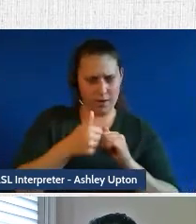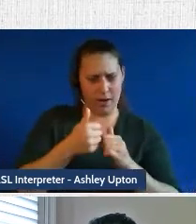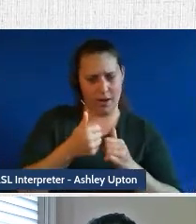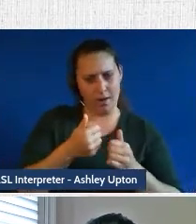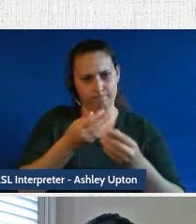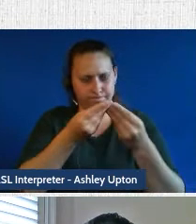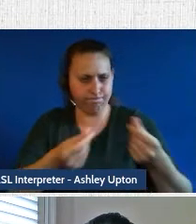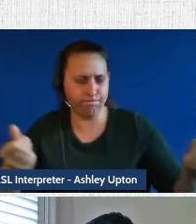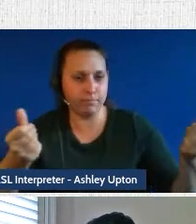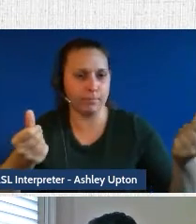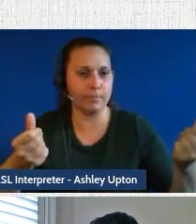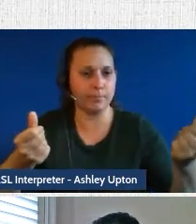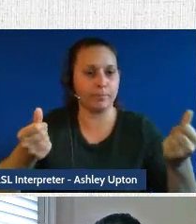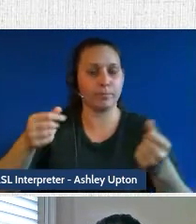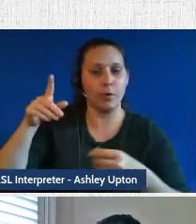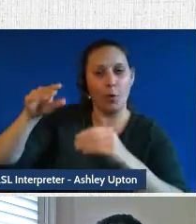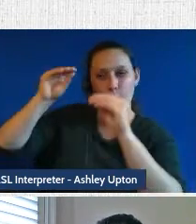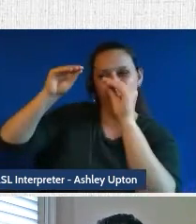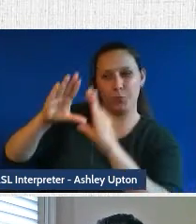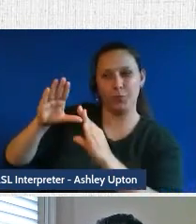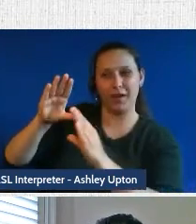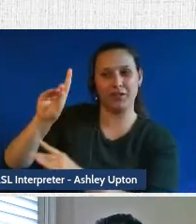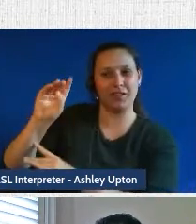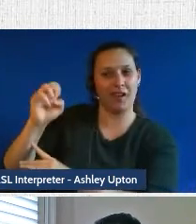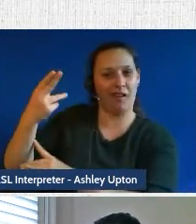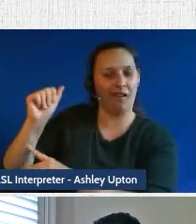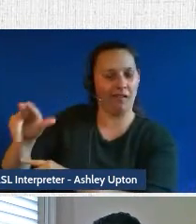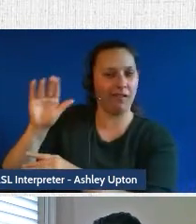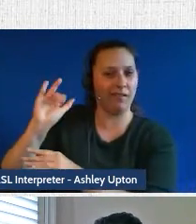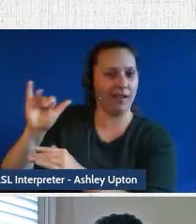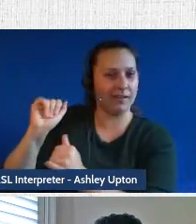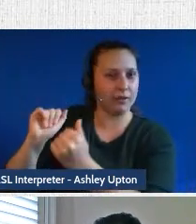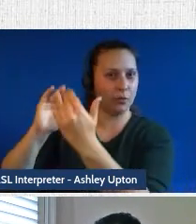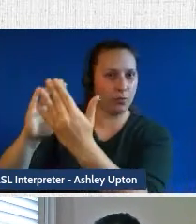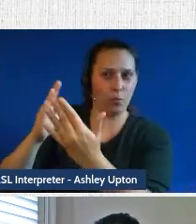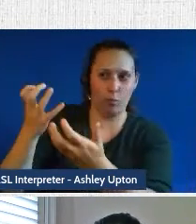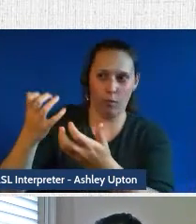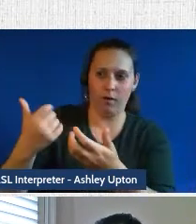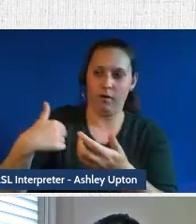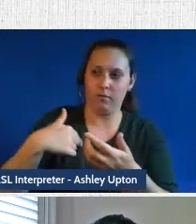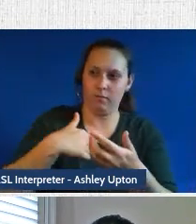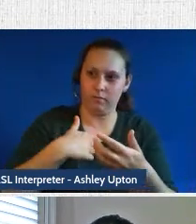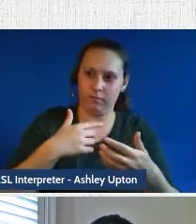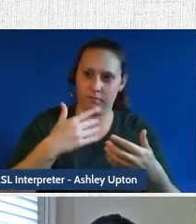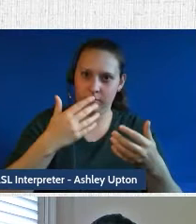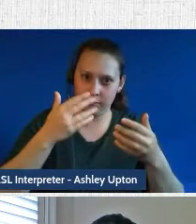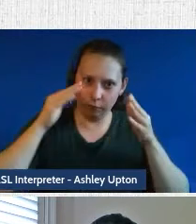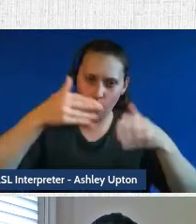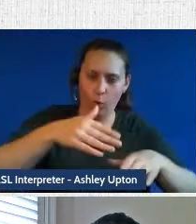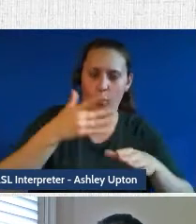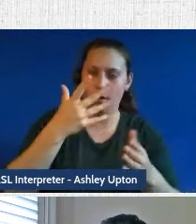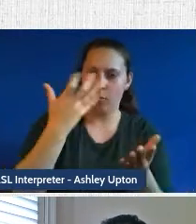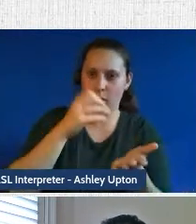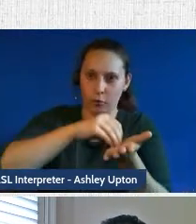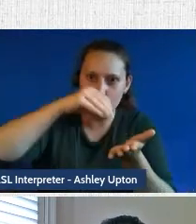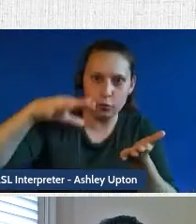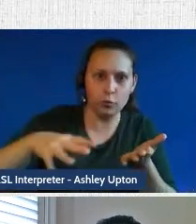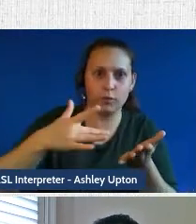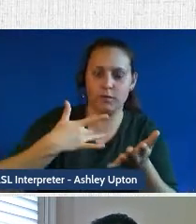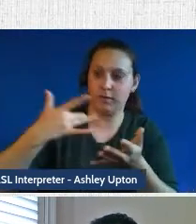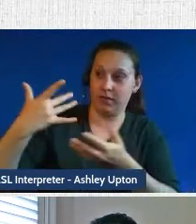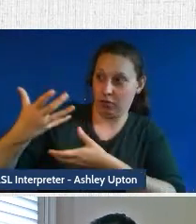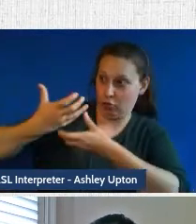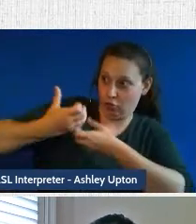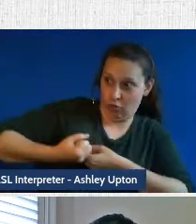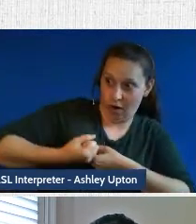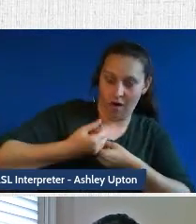approach that Professor DeHaan takes to student learning at the Confident Analytics App. I think that's really what makes us shine is that students are trusted for their